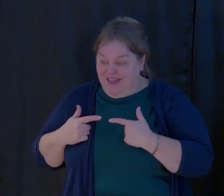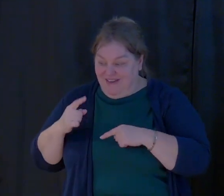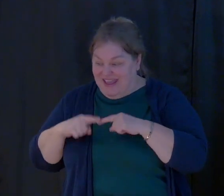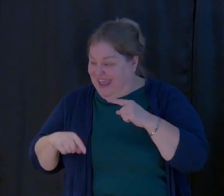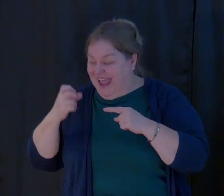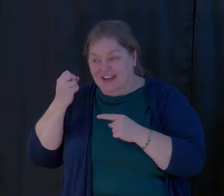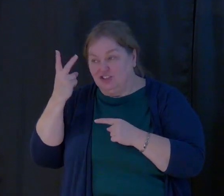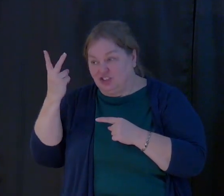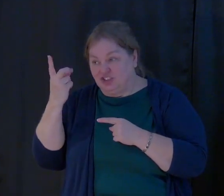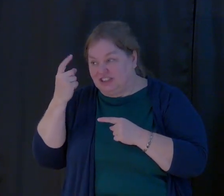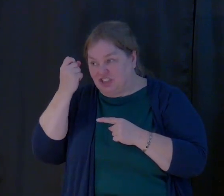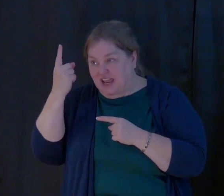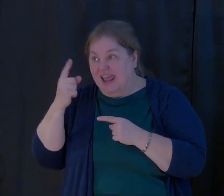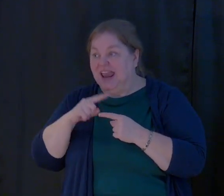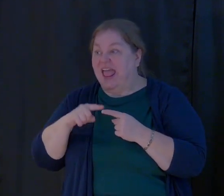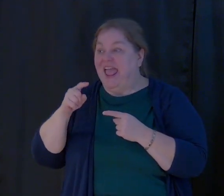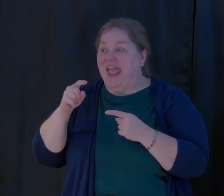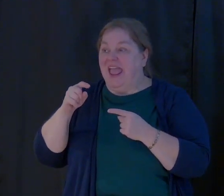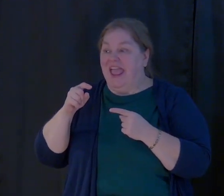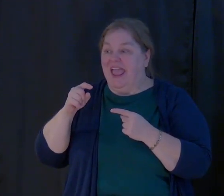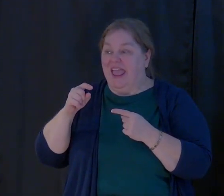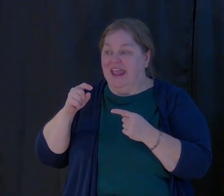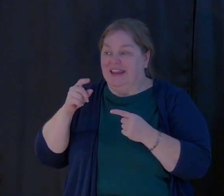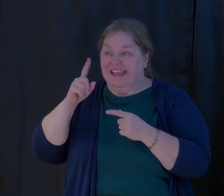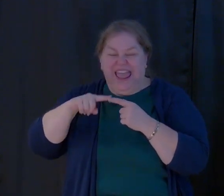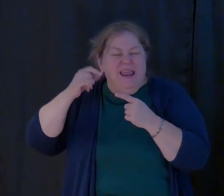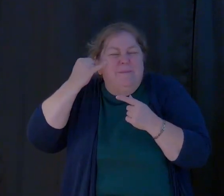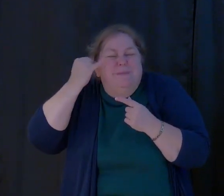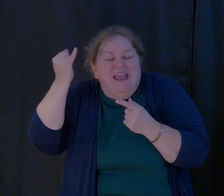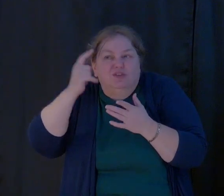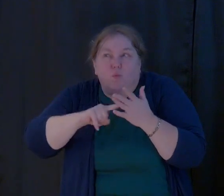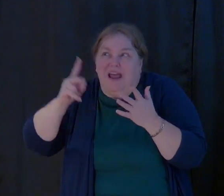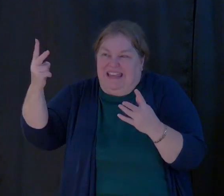and I can't imagine what He sees in me,